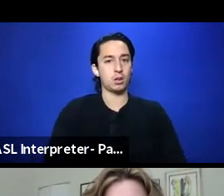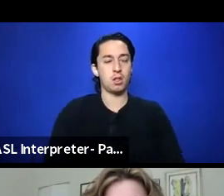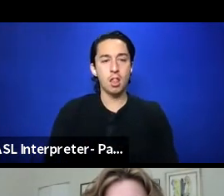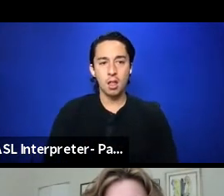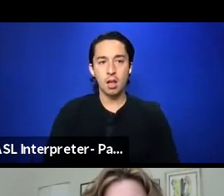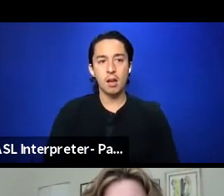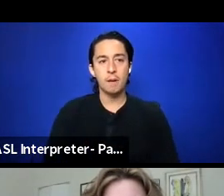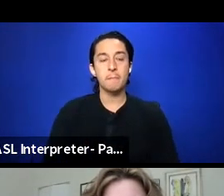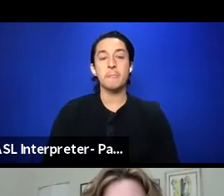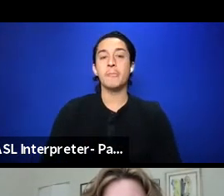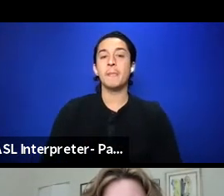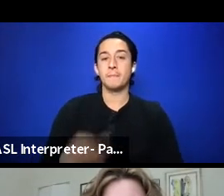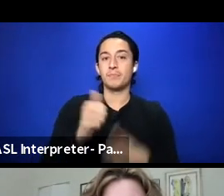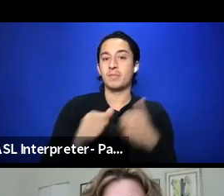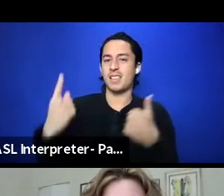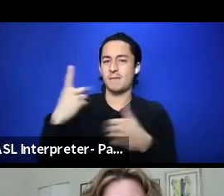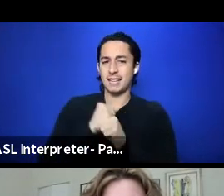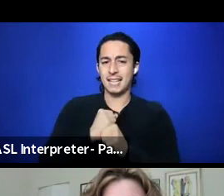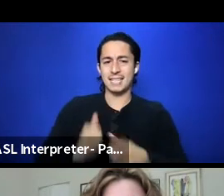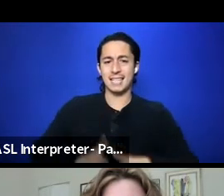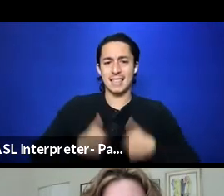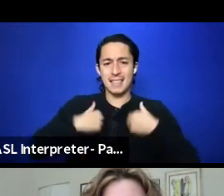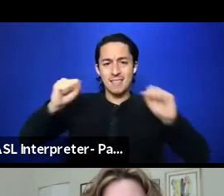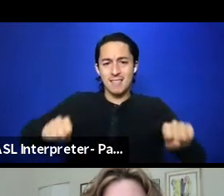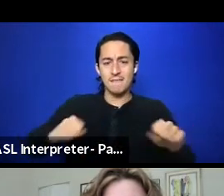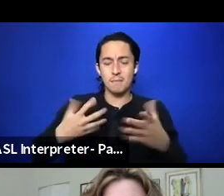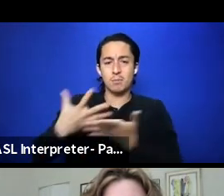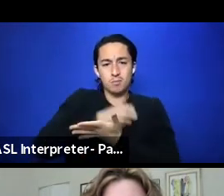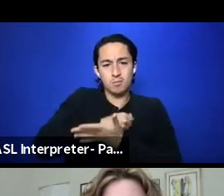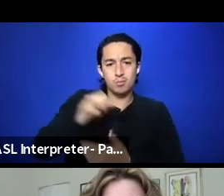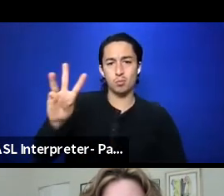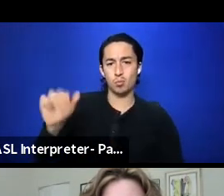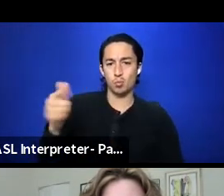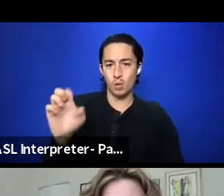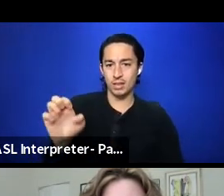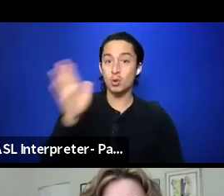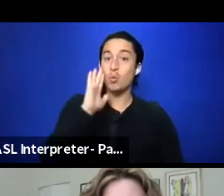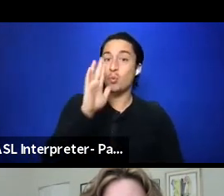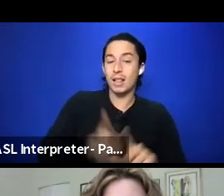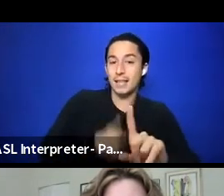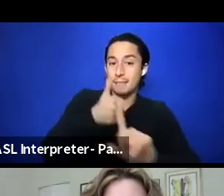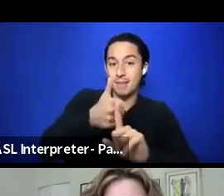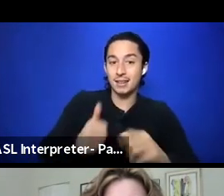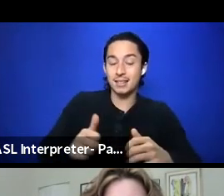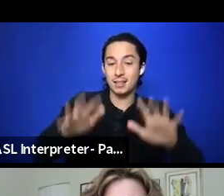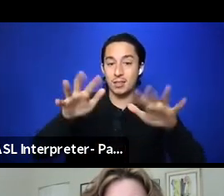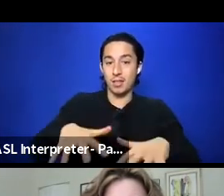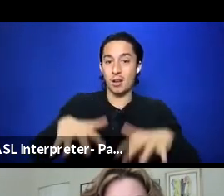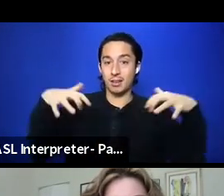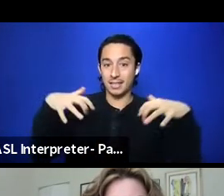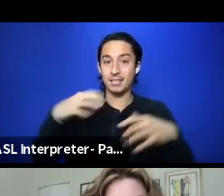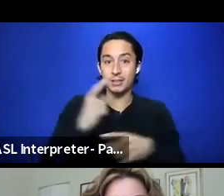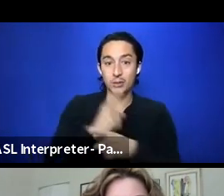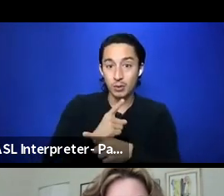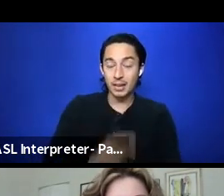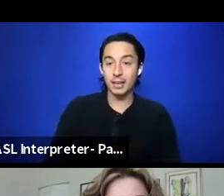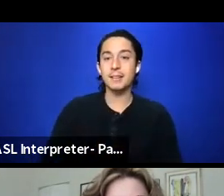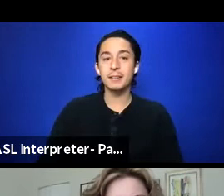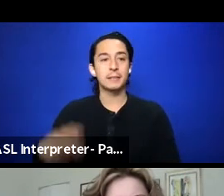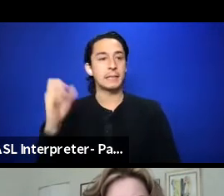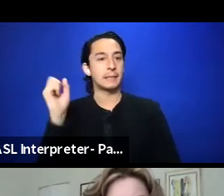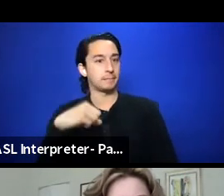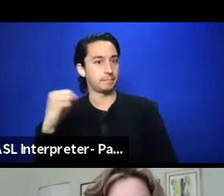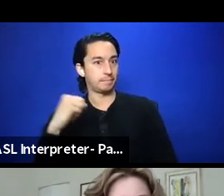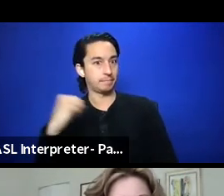Everyone gets, everybody gets a living wage. That will impact the audience, right? Yeah. You know,